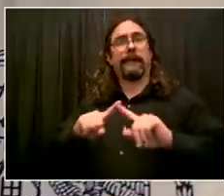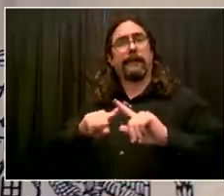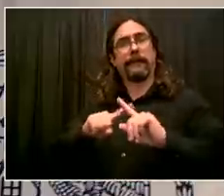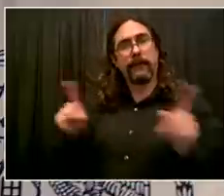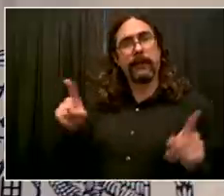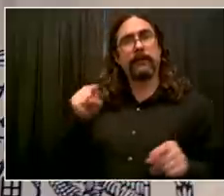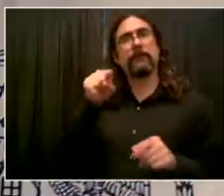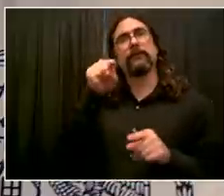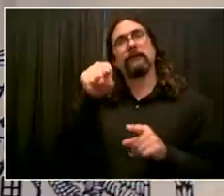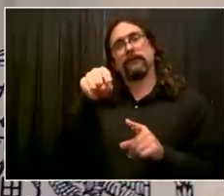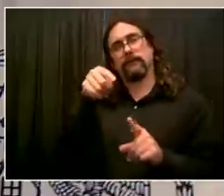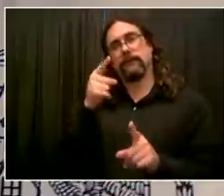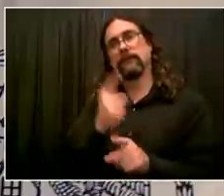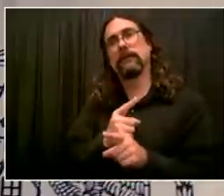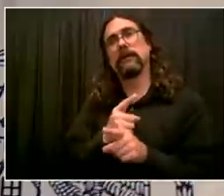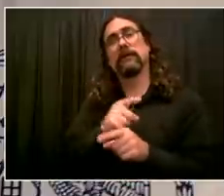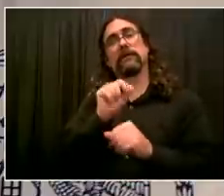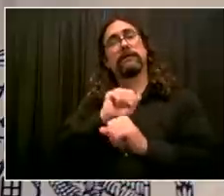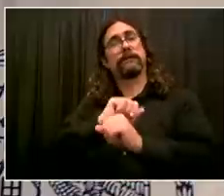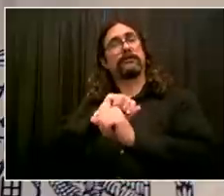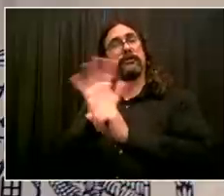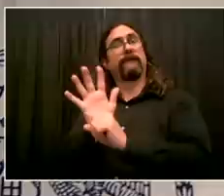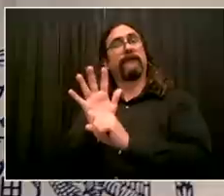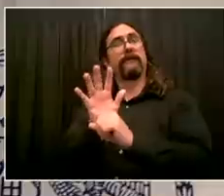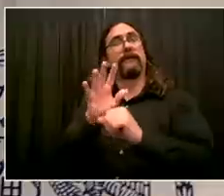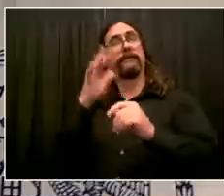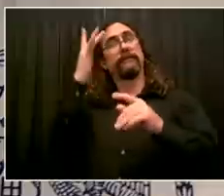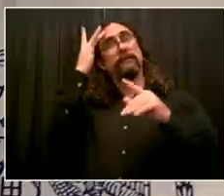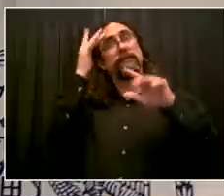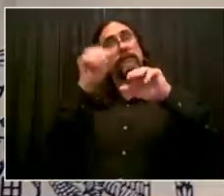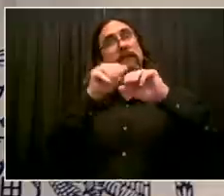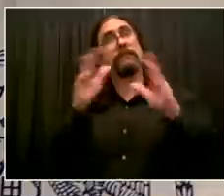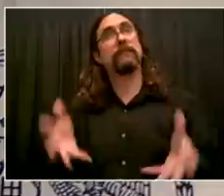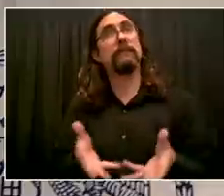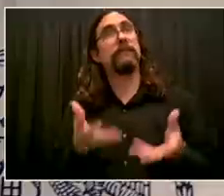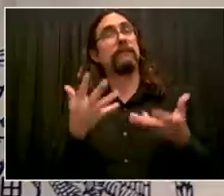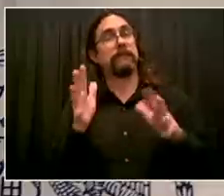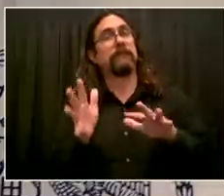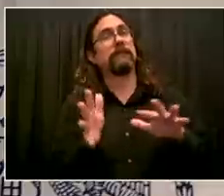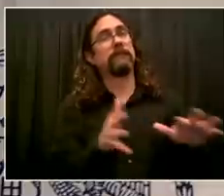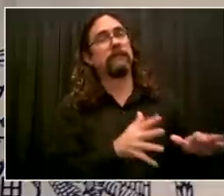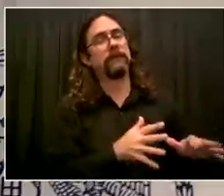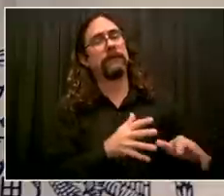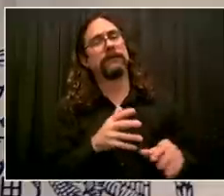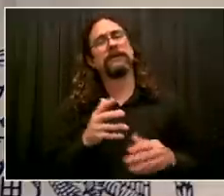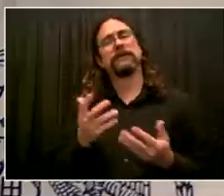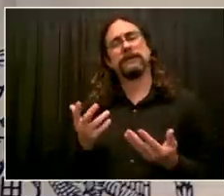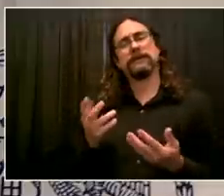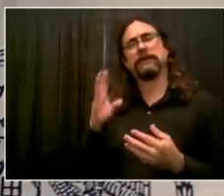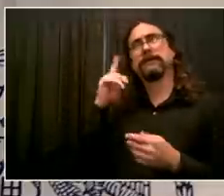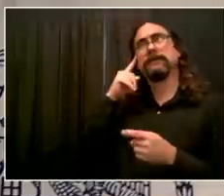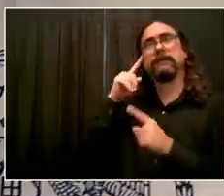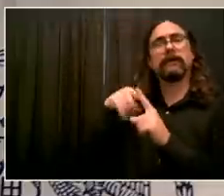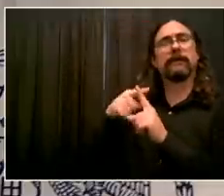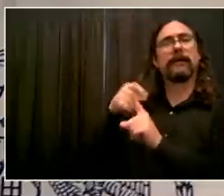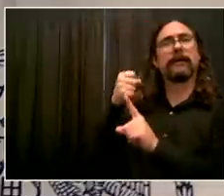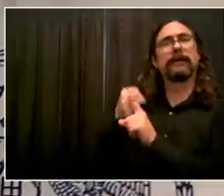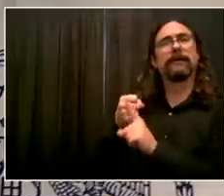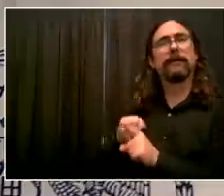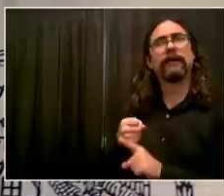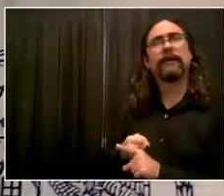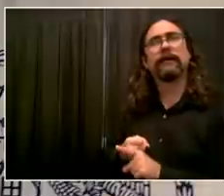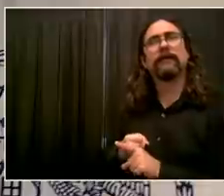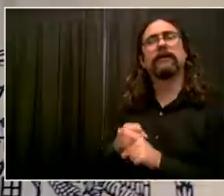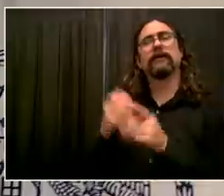examples where remote work or hybrid work makes sense. It's just this is not the moment for that conversation, from my point of view. We have an immediate